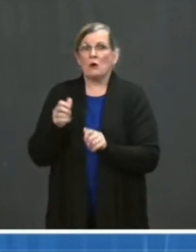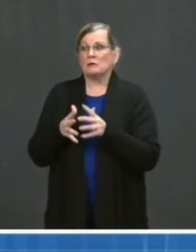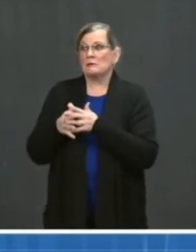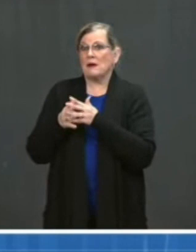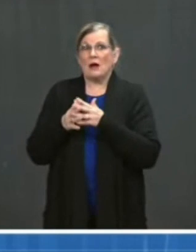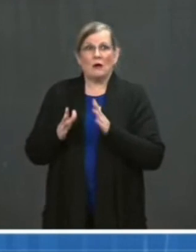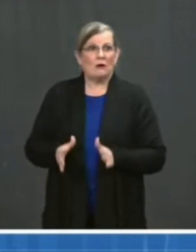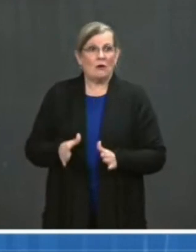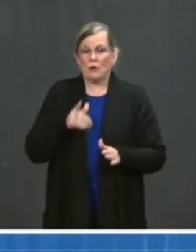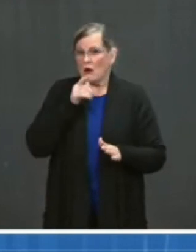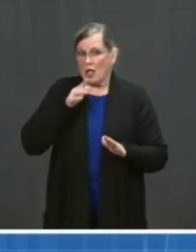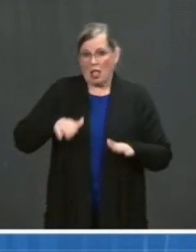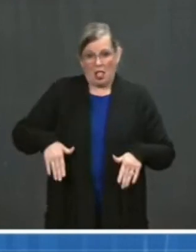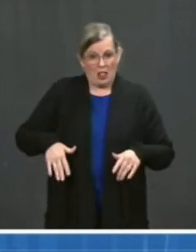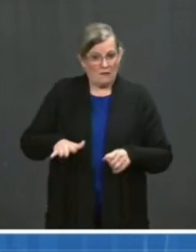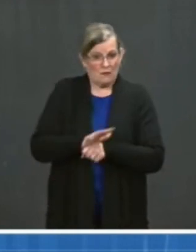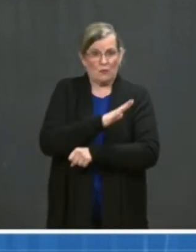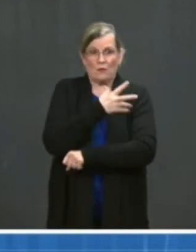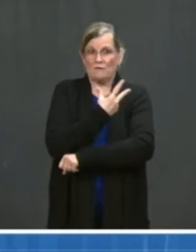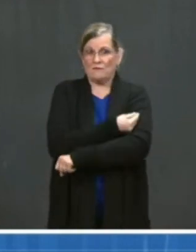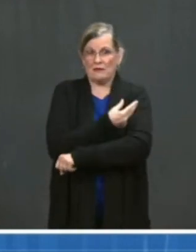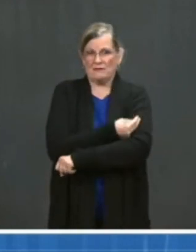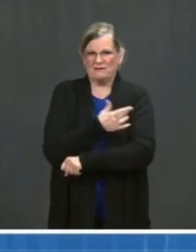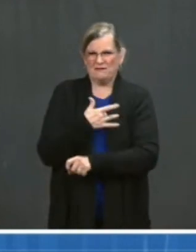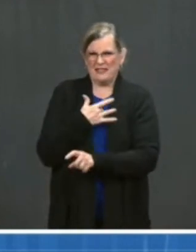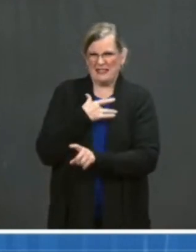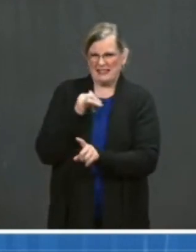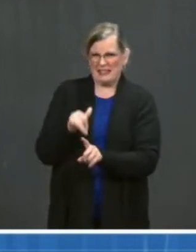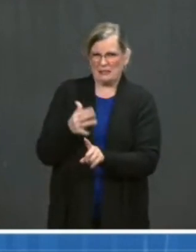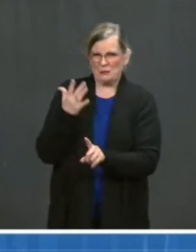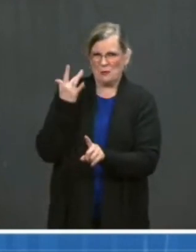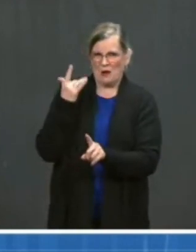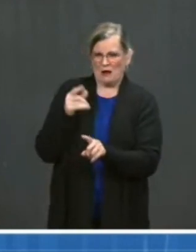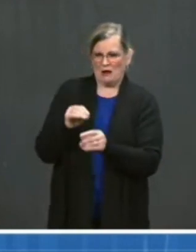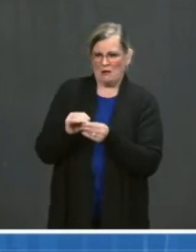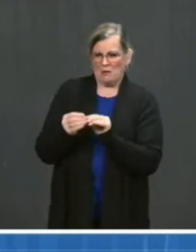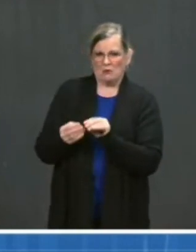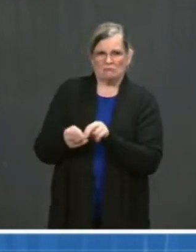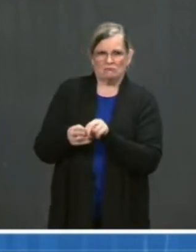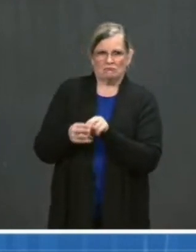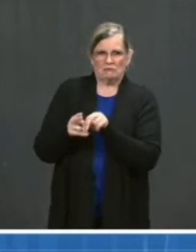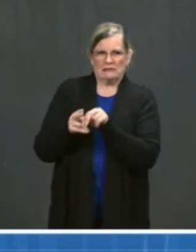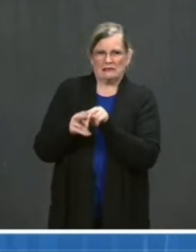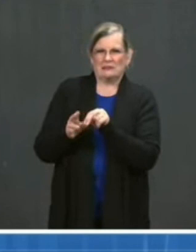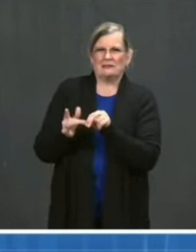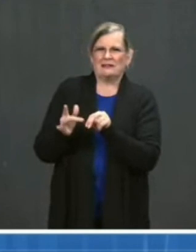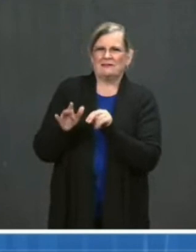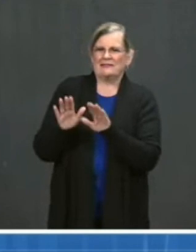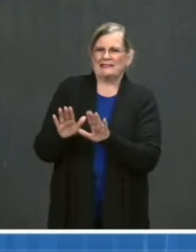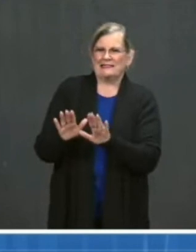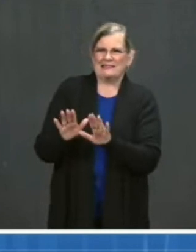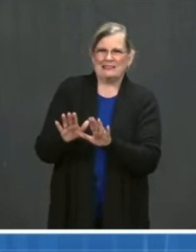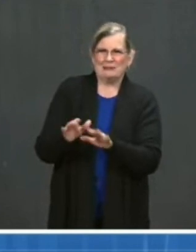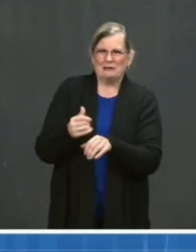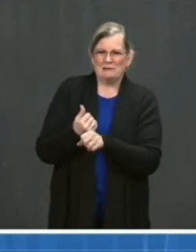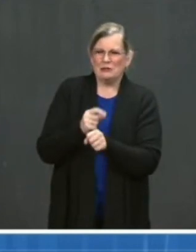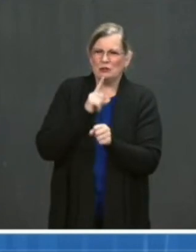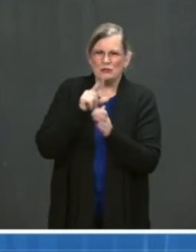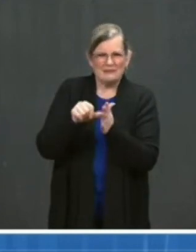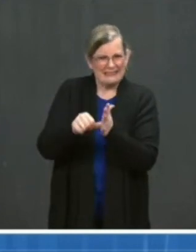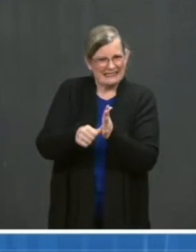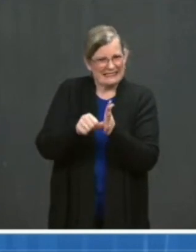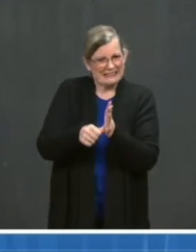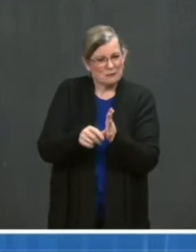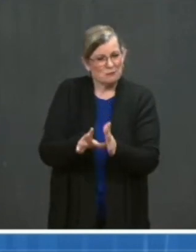is likely contributing to our rising cases. And that means we have to continue to reinforce messages about the critical importance of